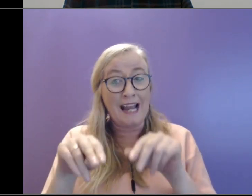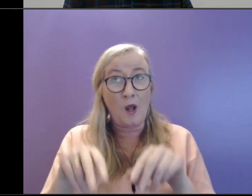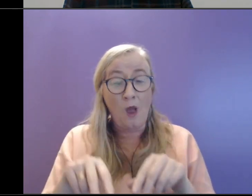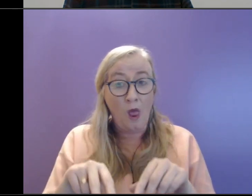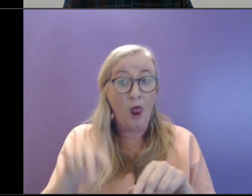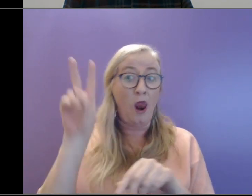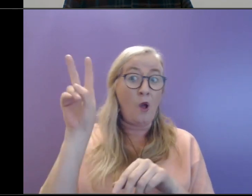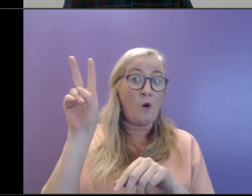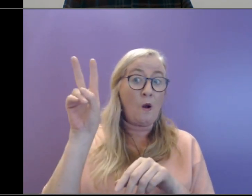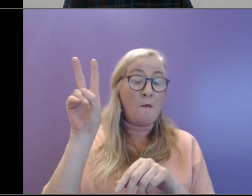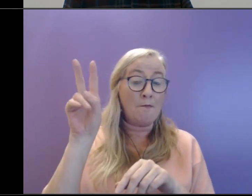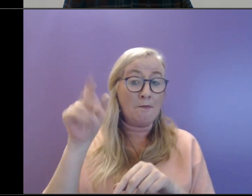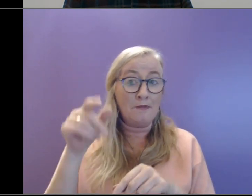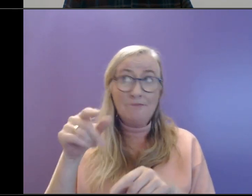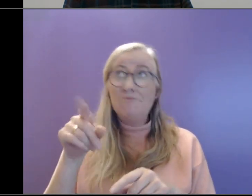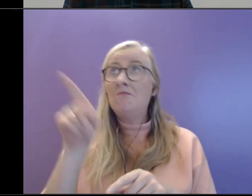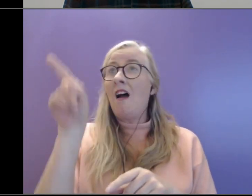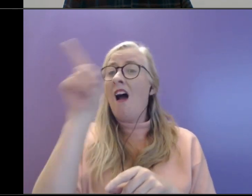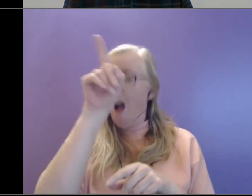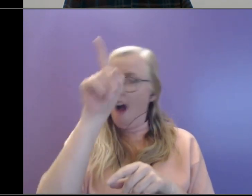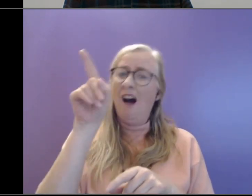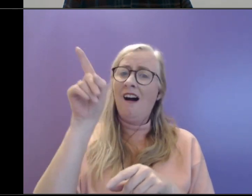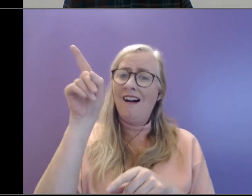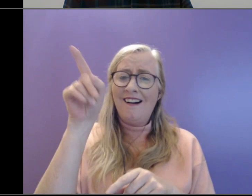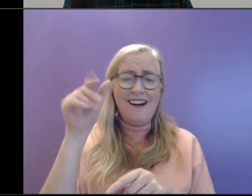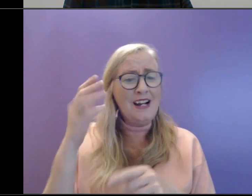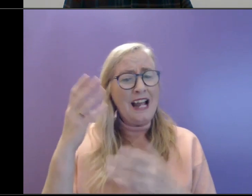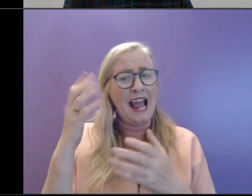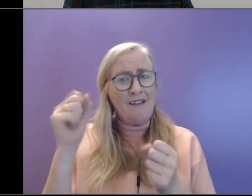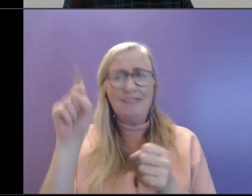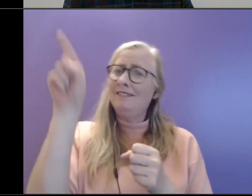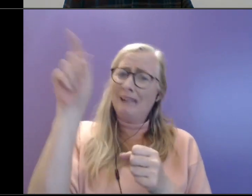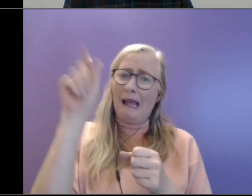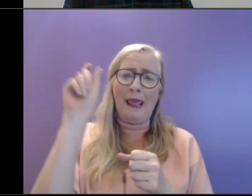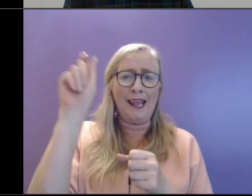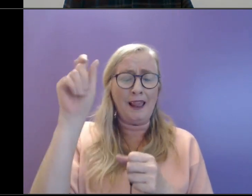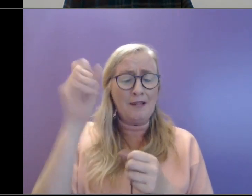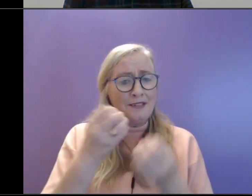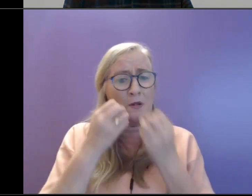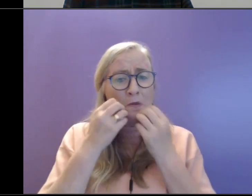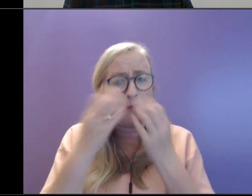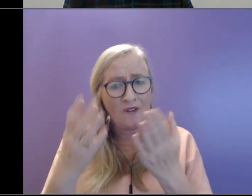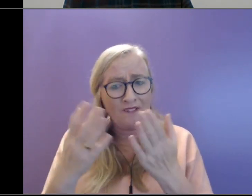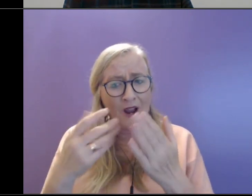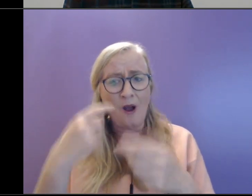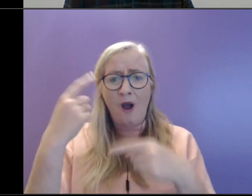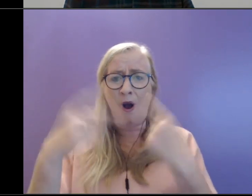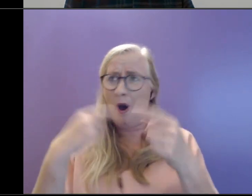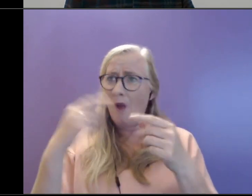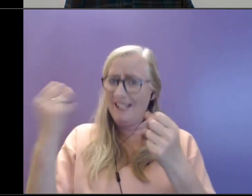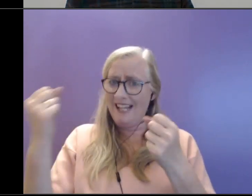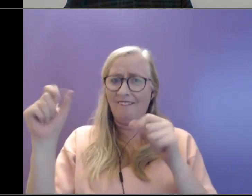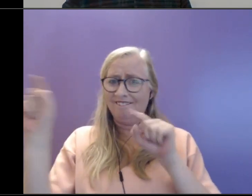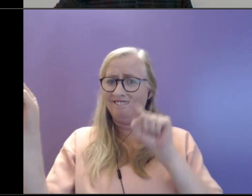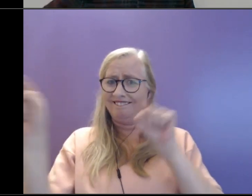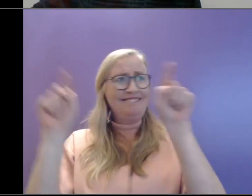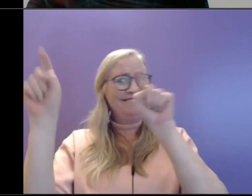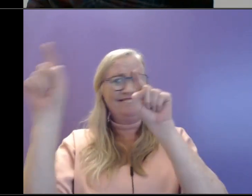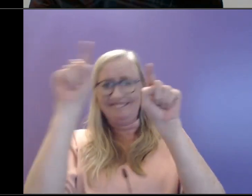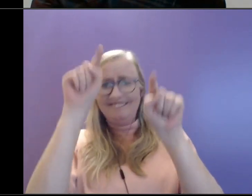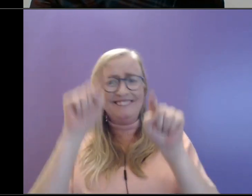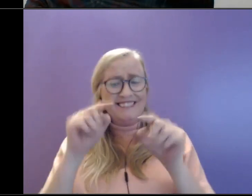able to notice something that brings a bit of beauty, that there's always something there. I know Olive